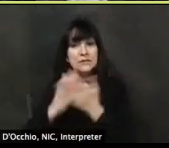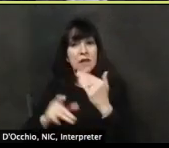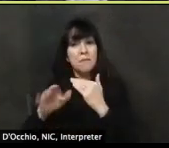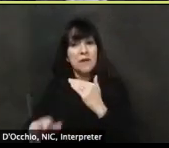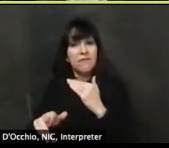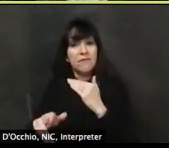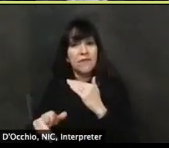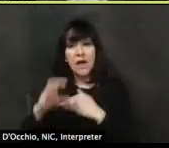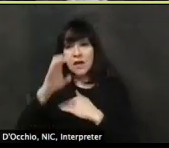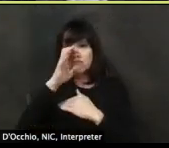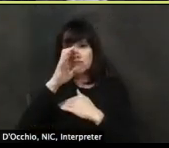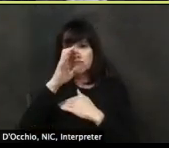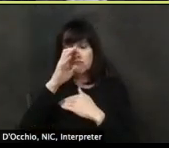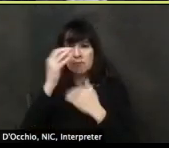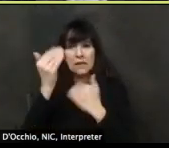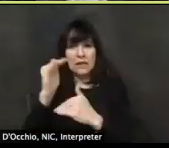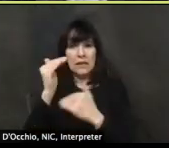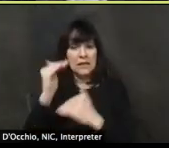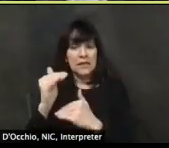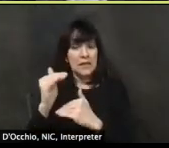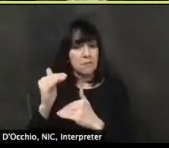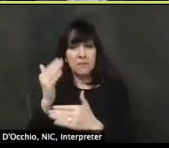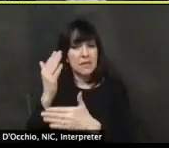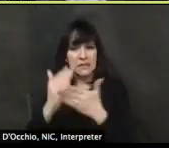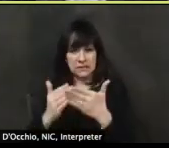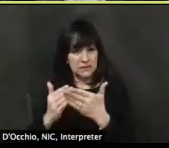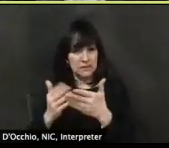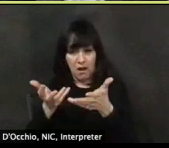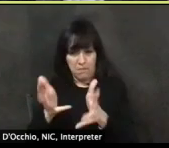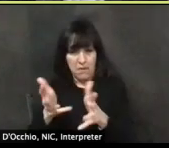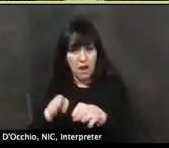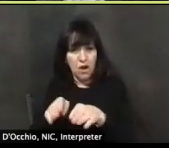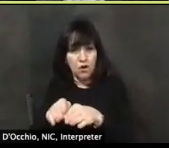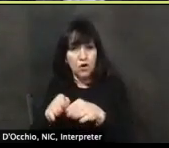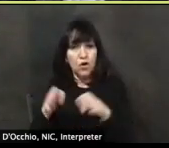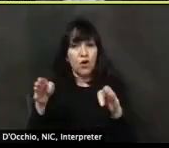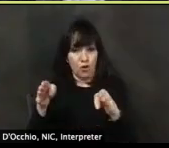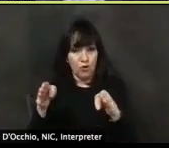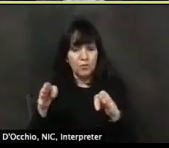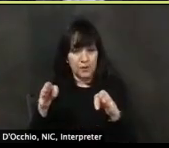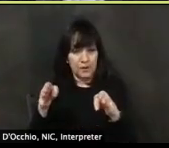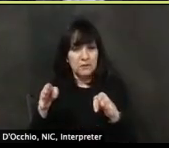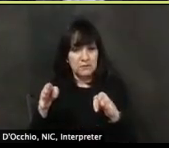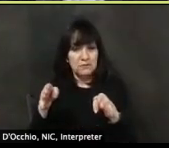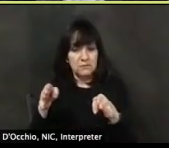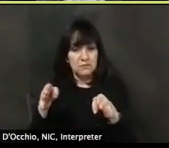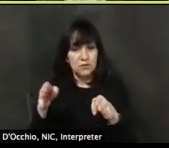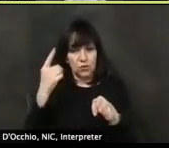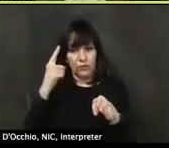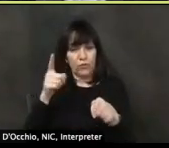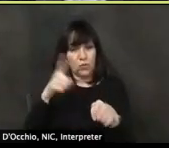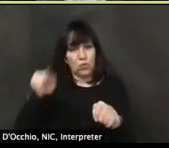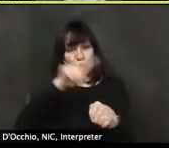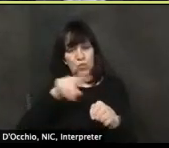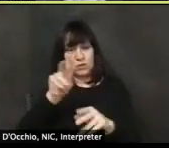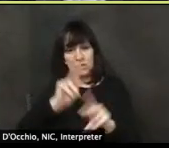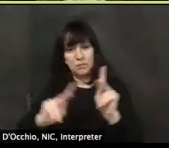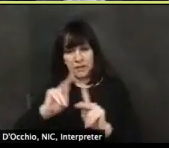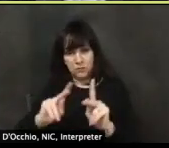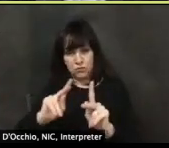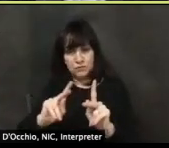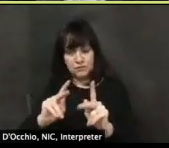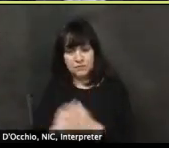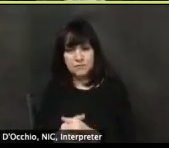further steps. And as we moved into the phase one and phase two, um, on the issue of summer camps, that is a bit different